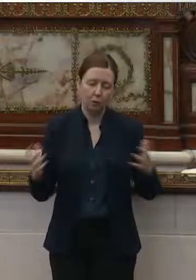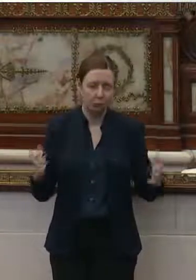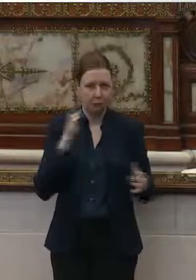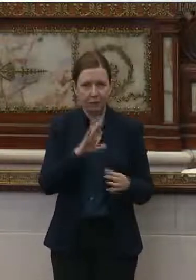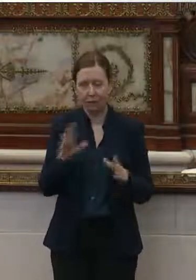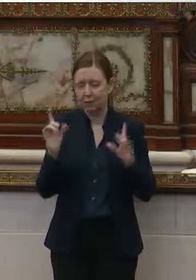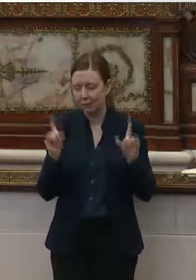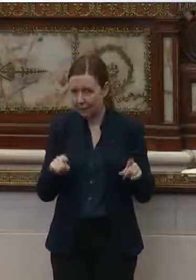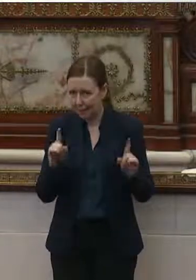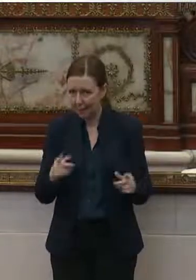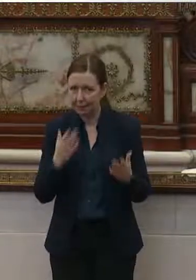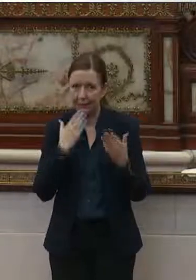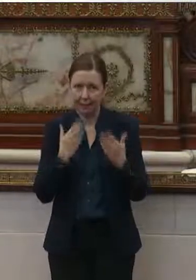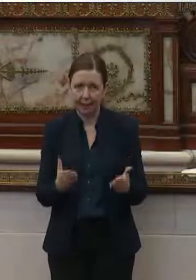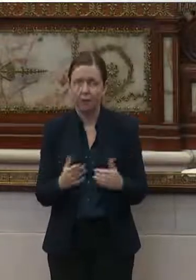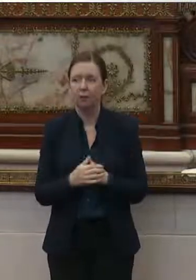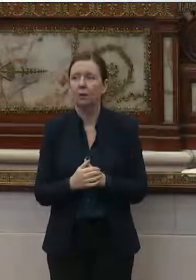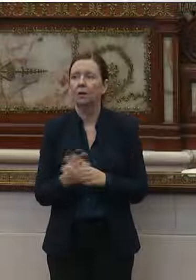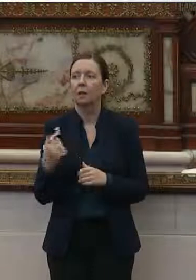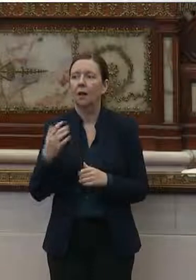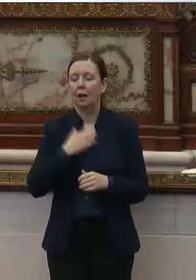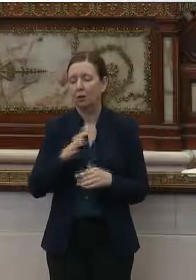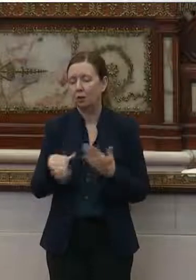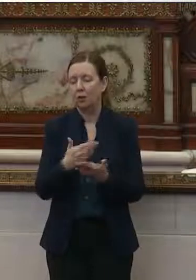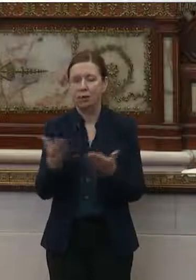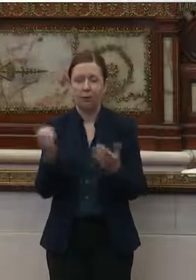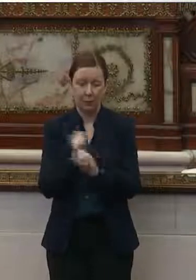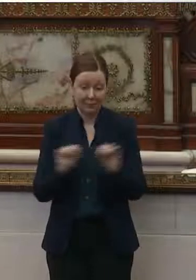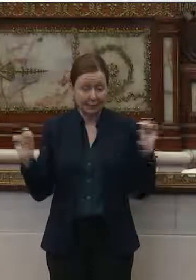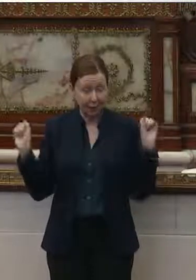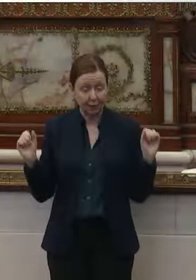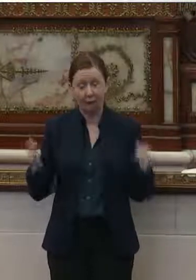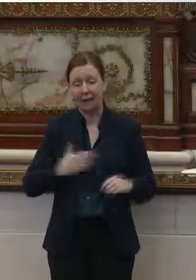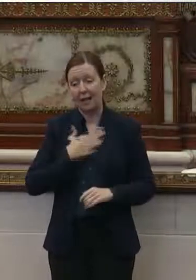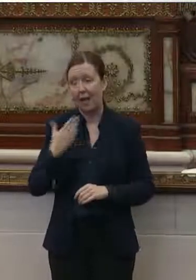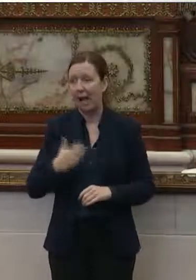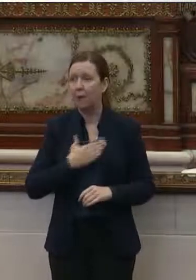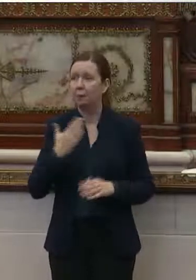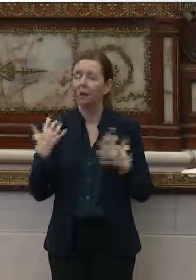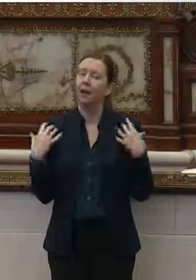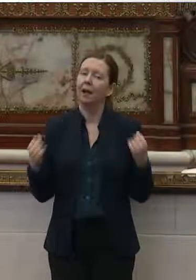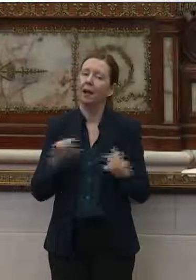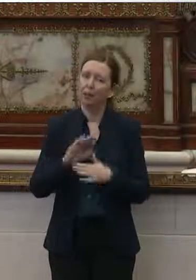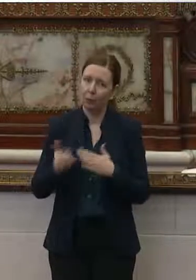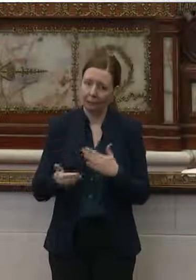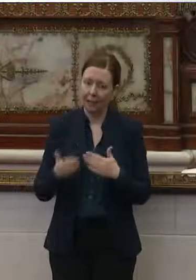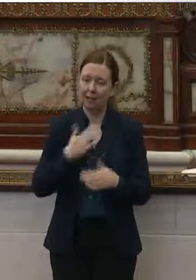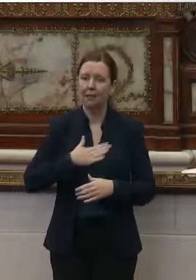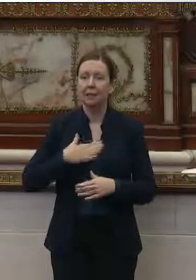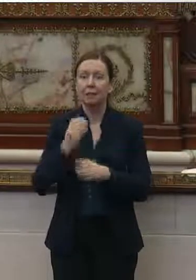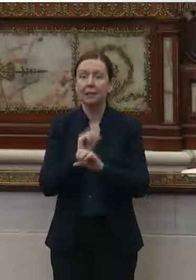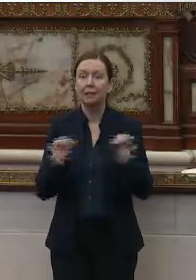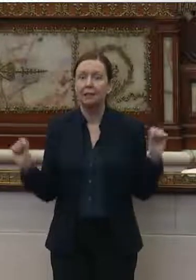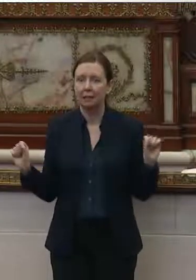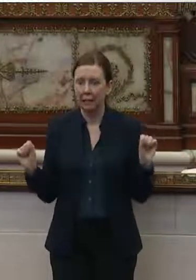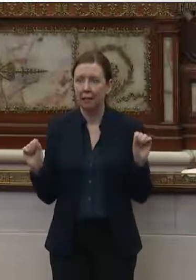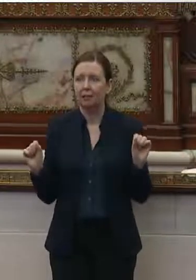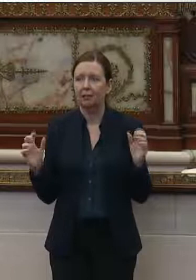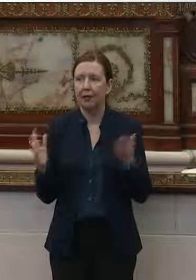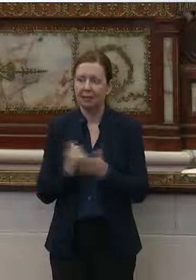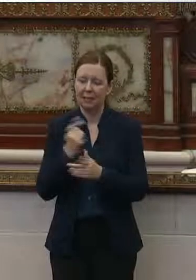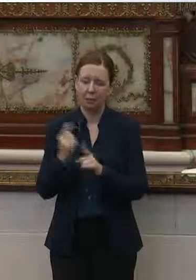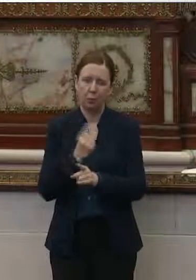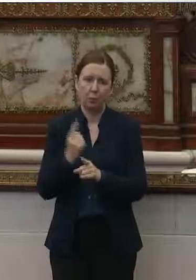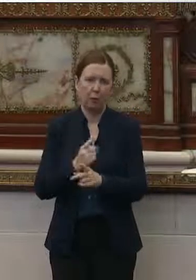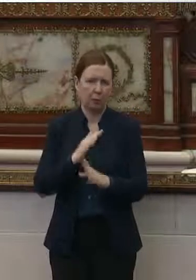for your attendance and wish everyone a safe and happy and healthy weekend. Please be safe and take the proper